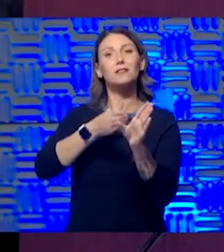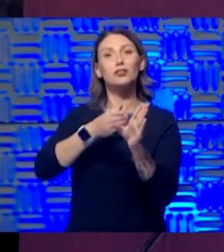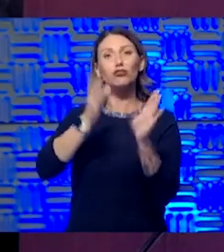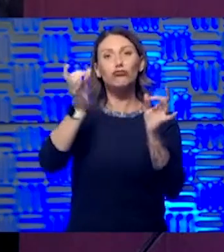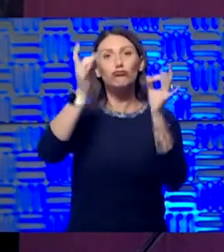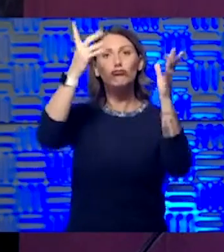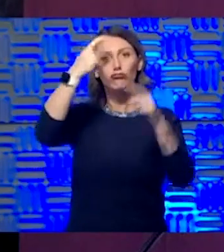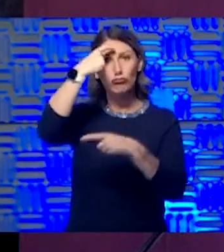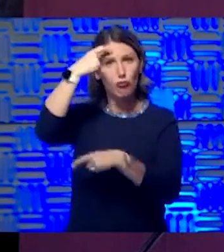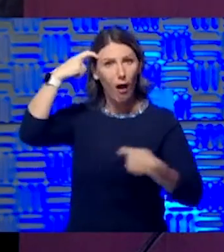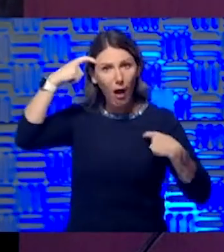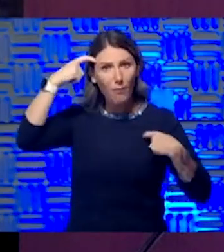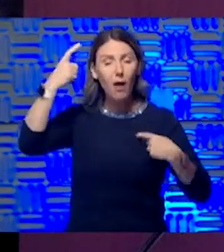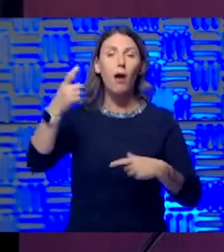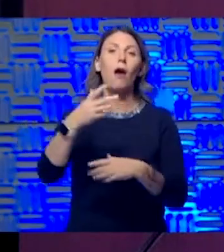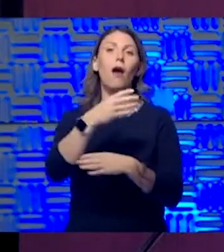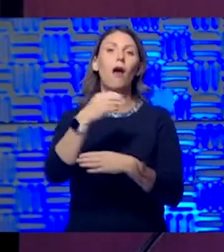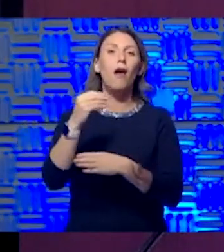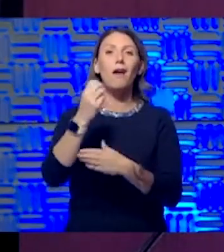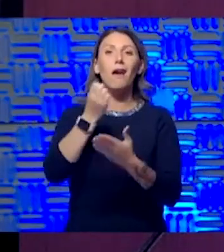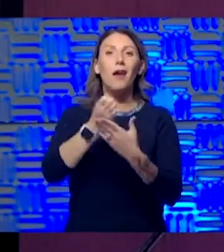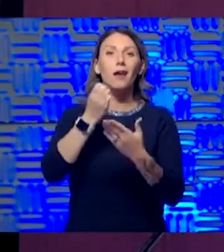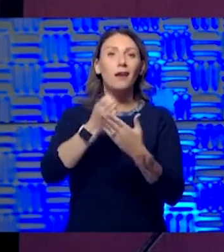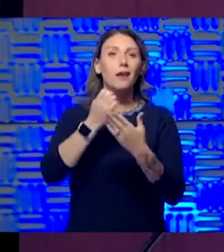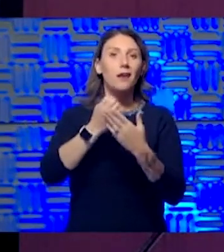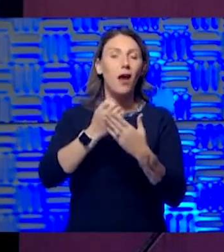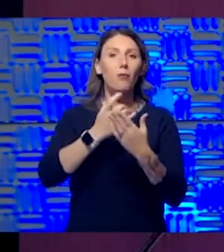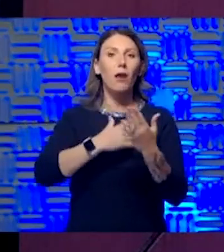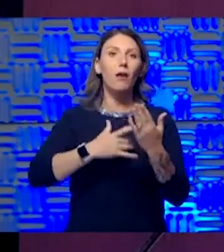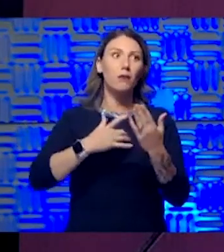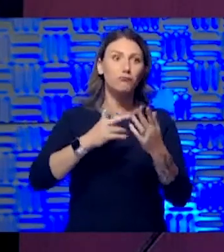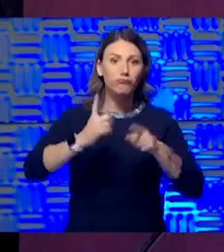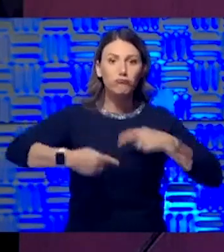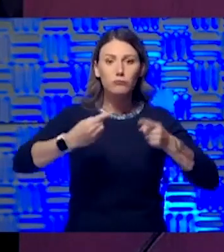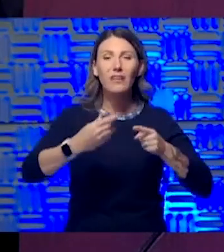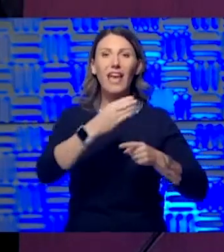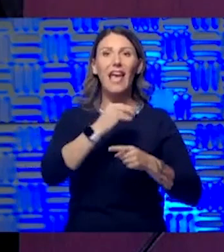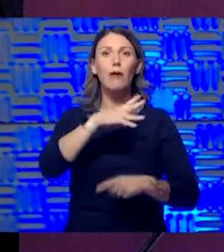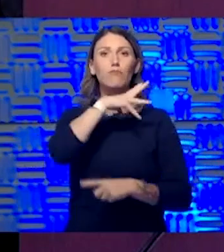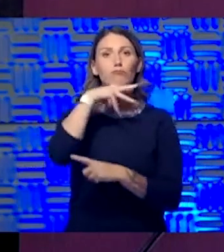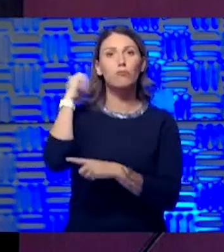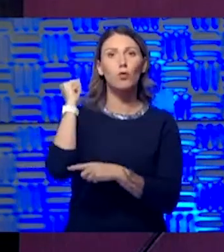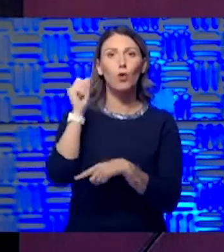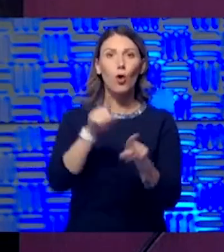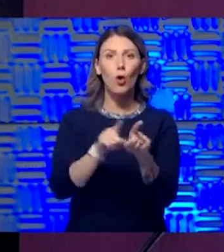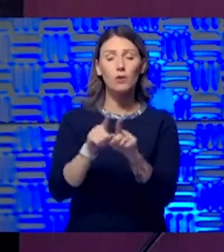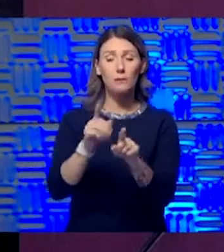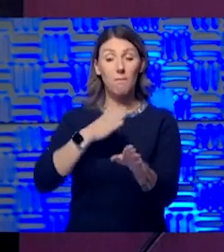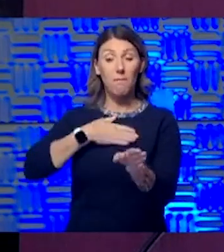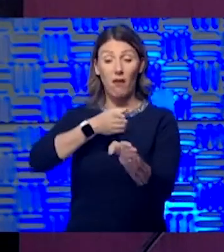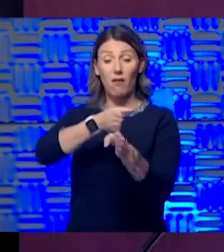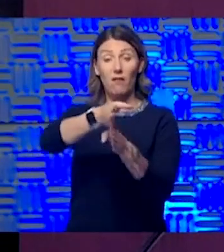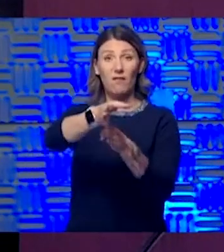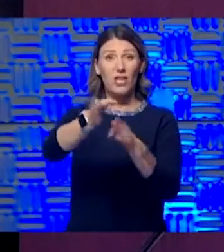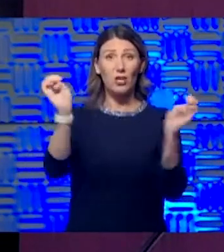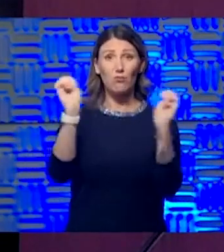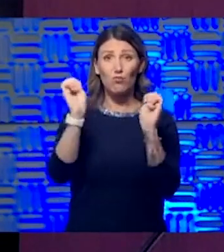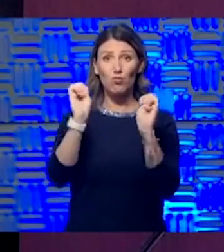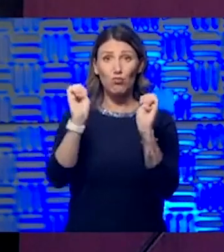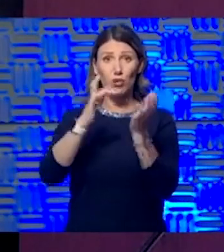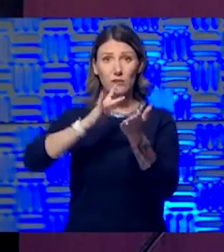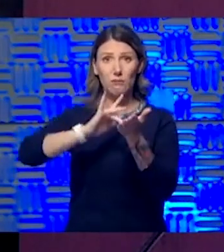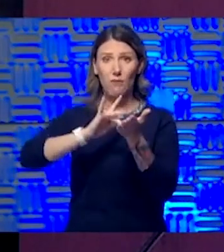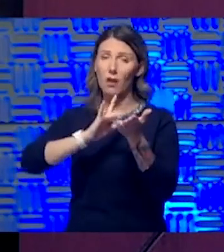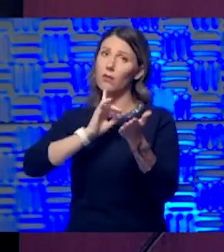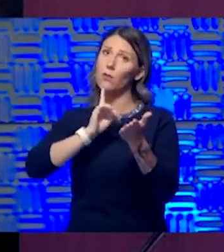economic injury, as well as burnout. You know. And I think my field, emergency medicine, got a pretty hard hit. I